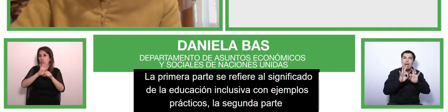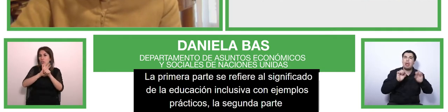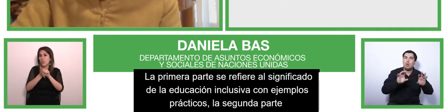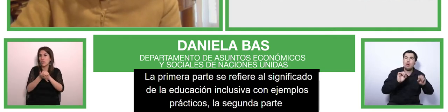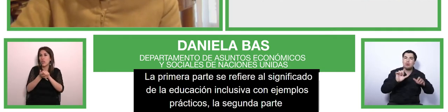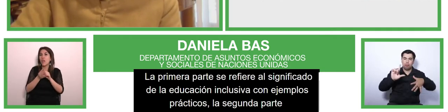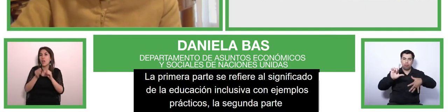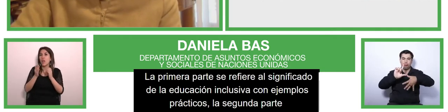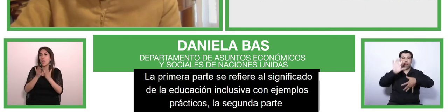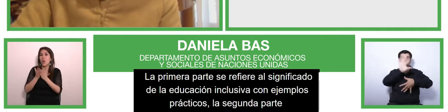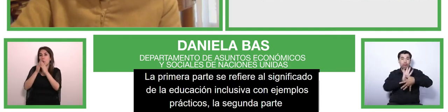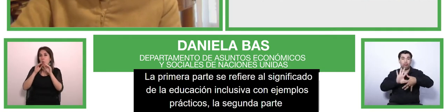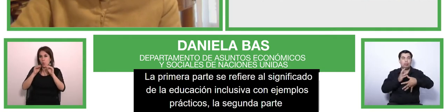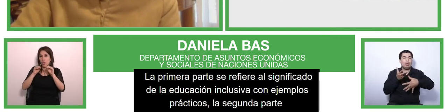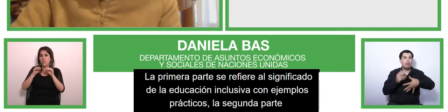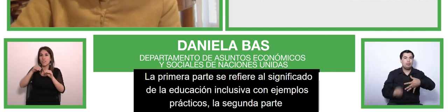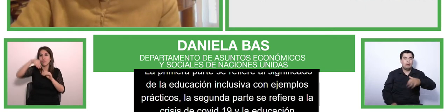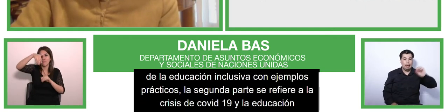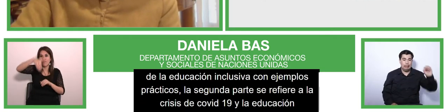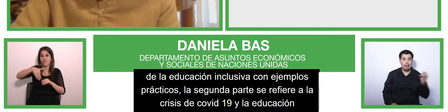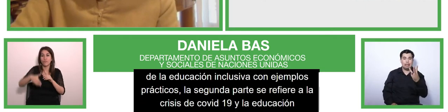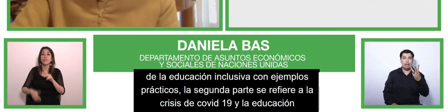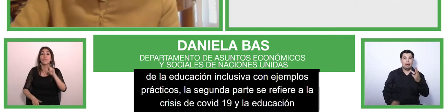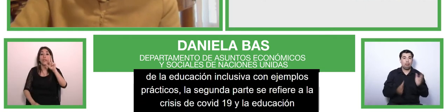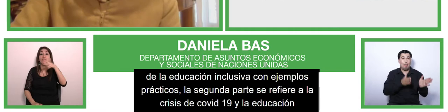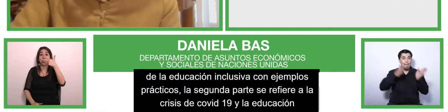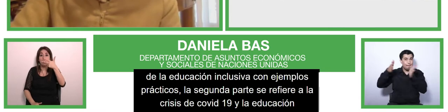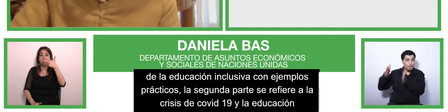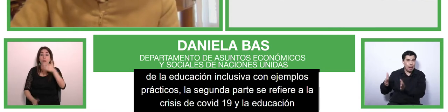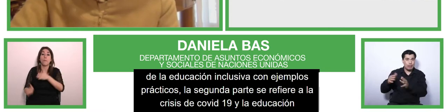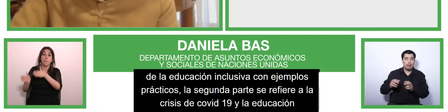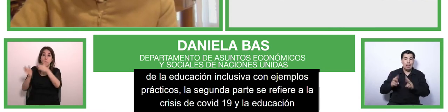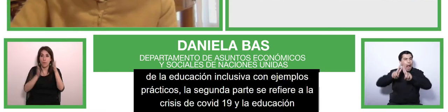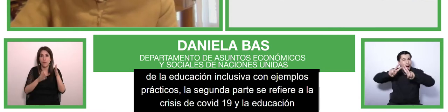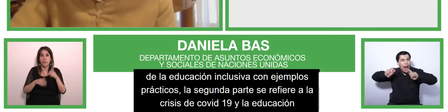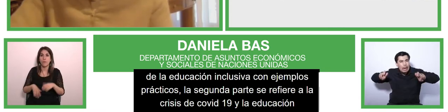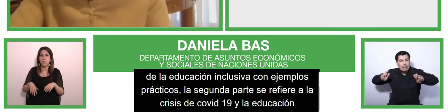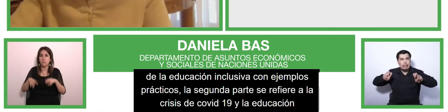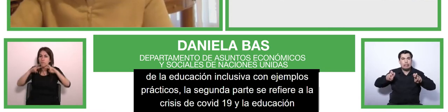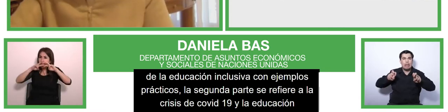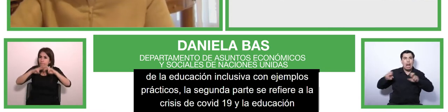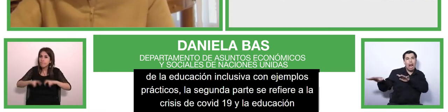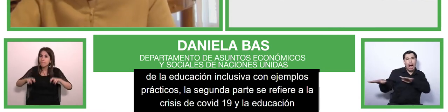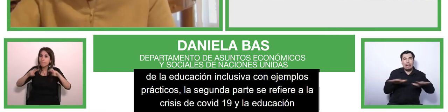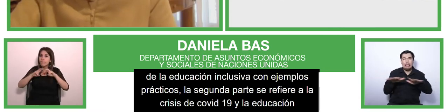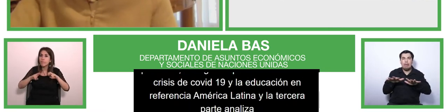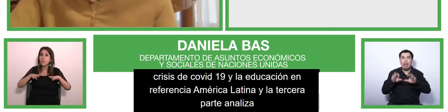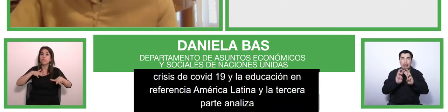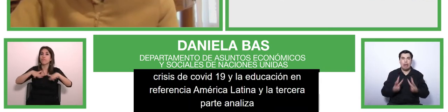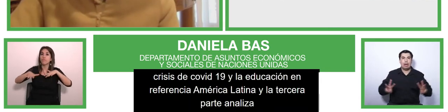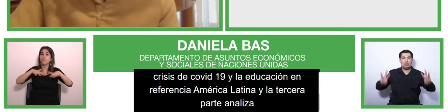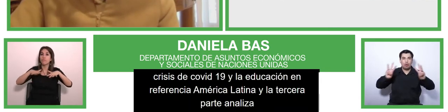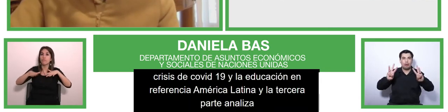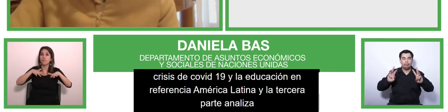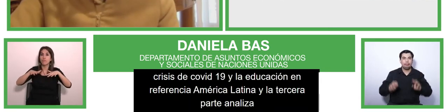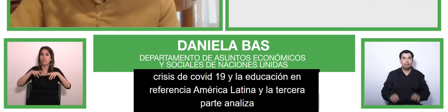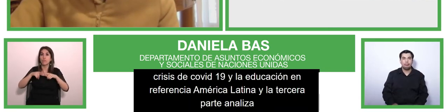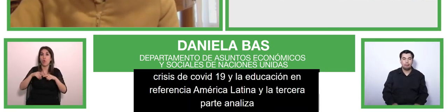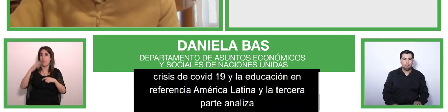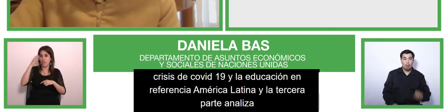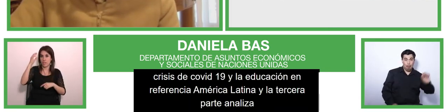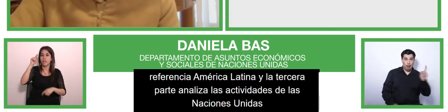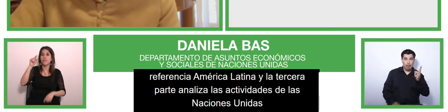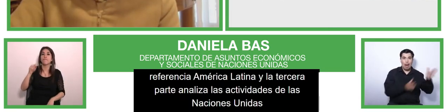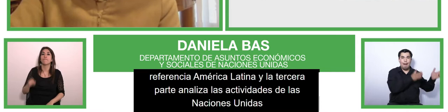we look more into the u.n activities before my final conclusion so let's go to the first part of my presentation